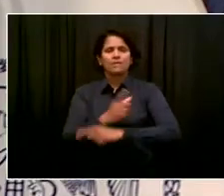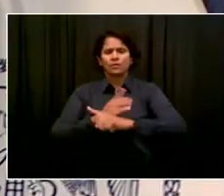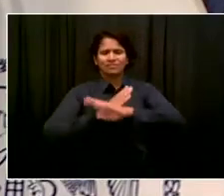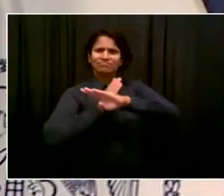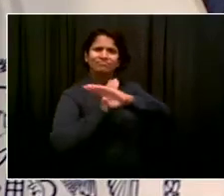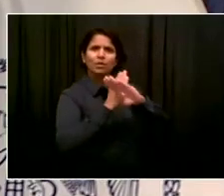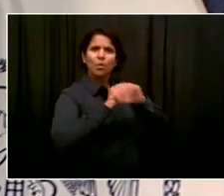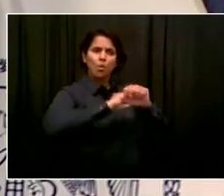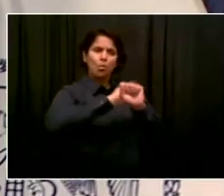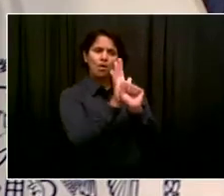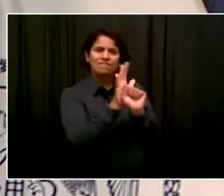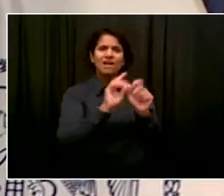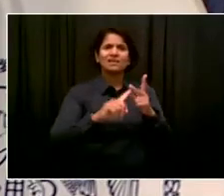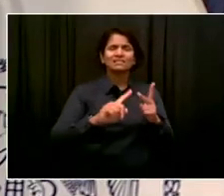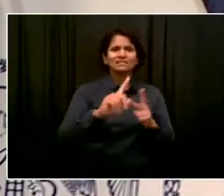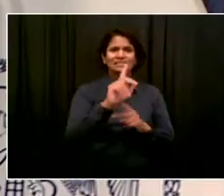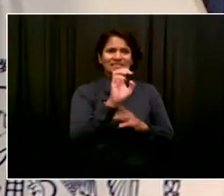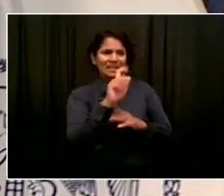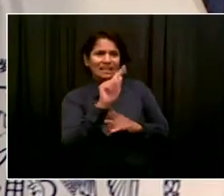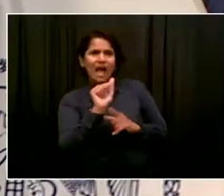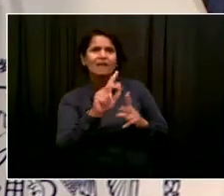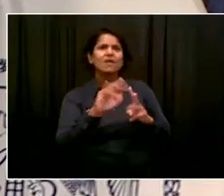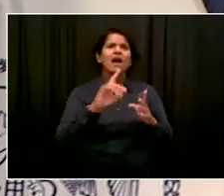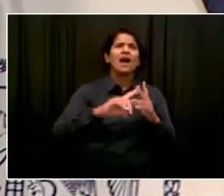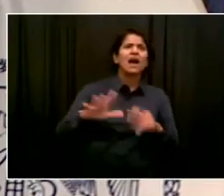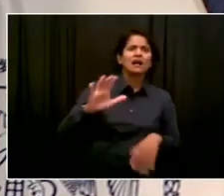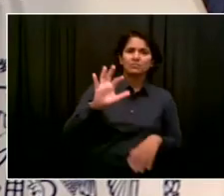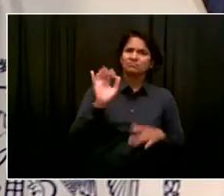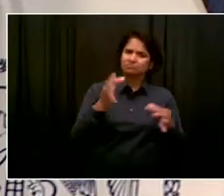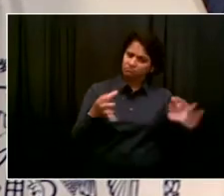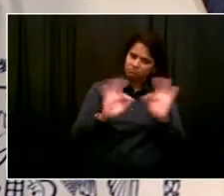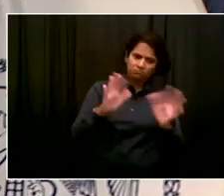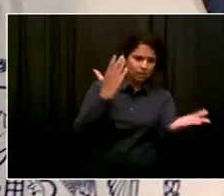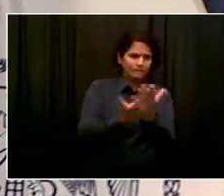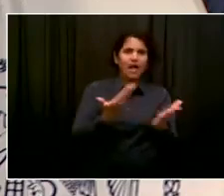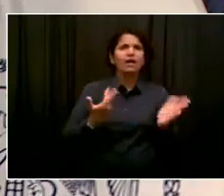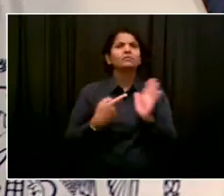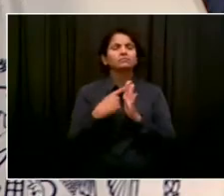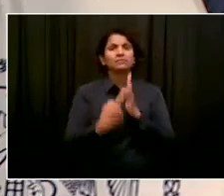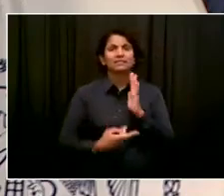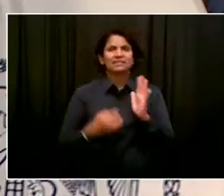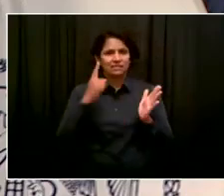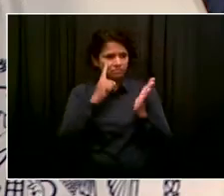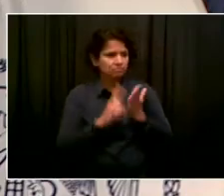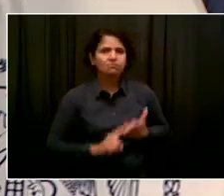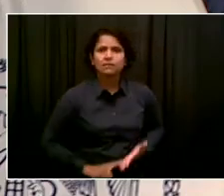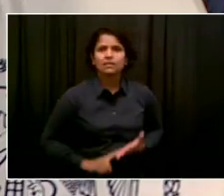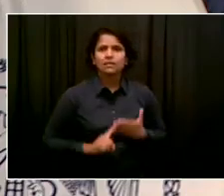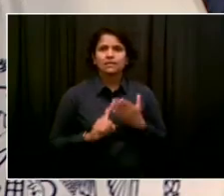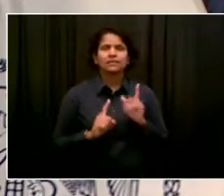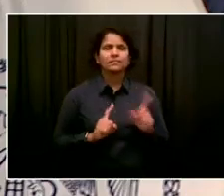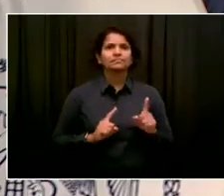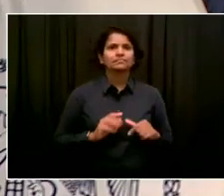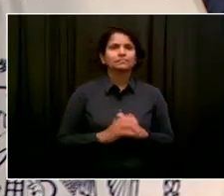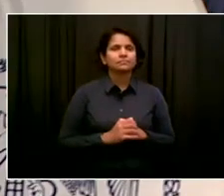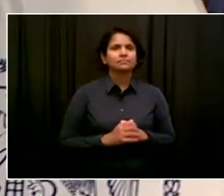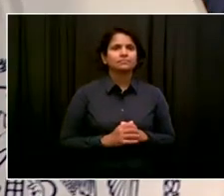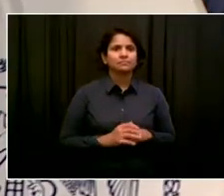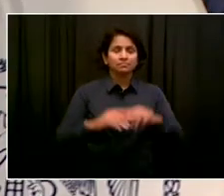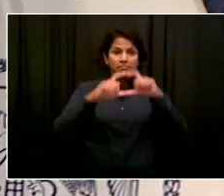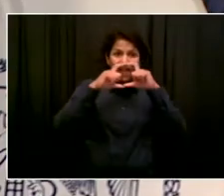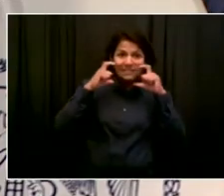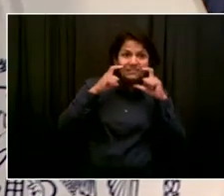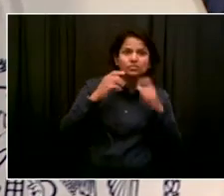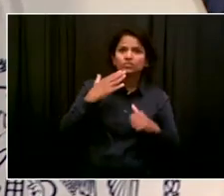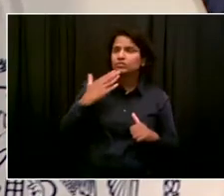a place for masks. Everything we do is vaccine centric. The entire strategy is around vaccines. But of course, we want to make sure people are using